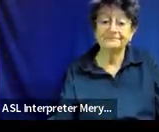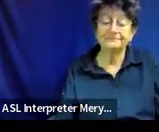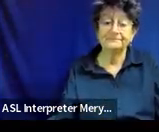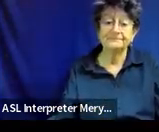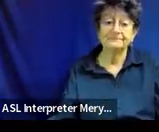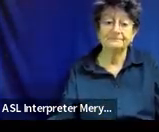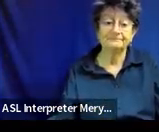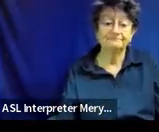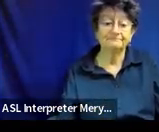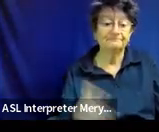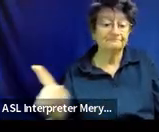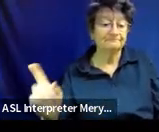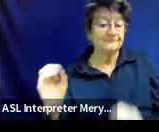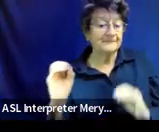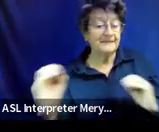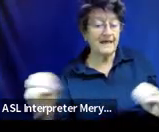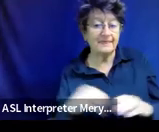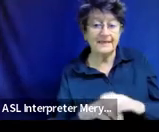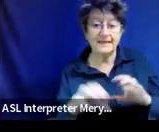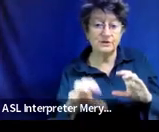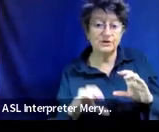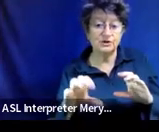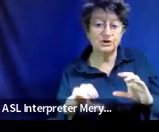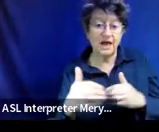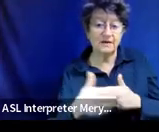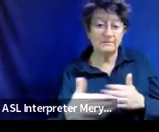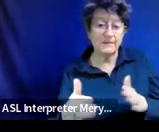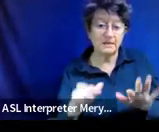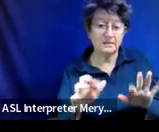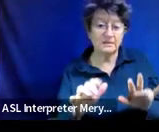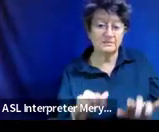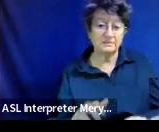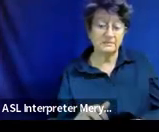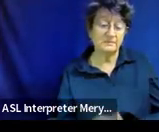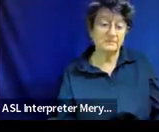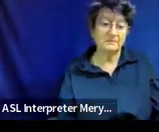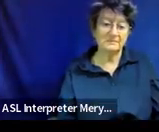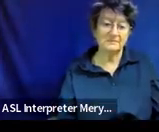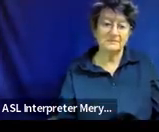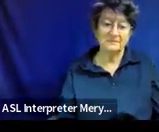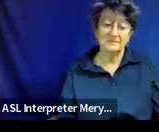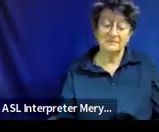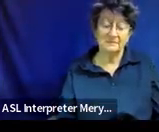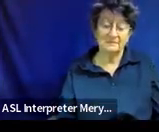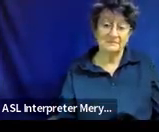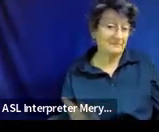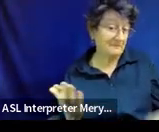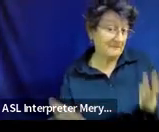Nothing has come into chat, but that doesn't mean it won't. Okay, that's okay.